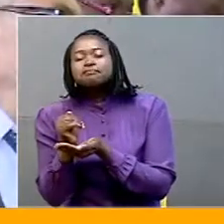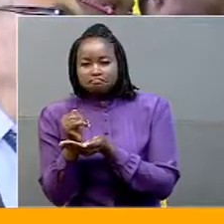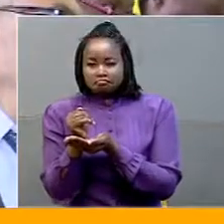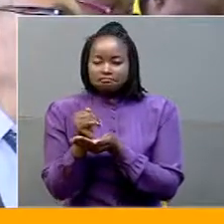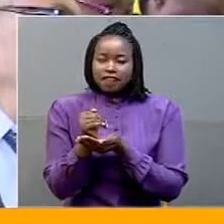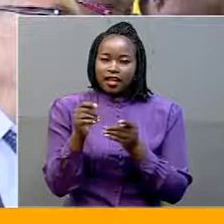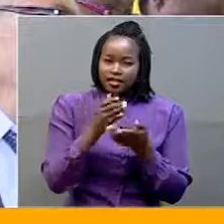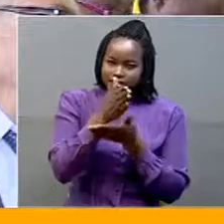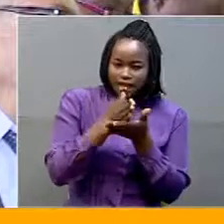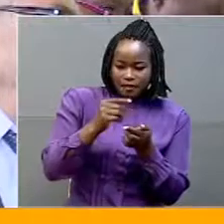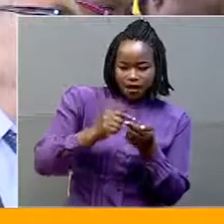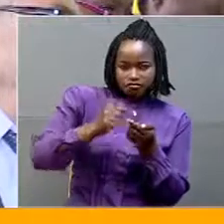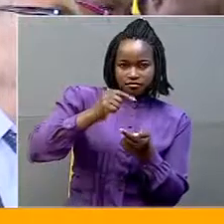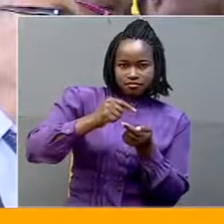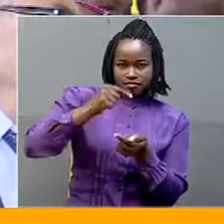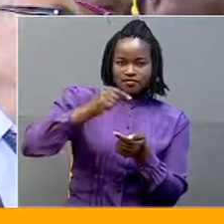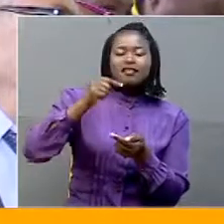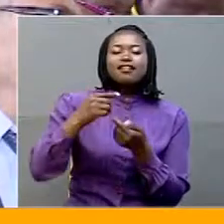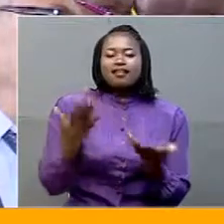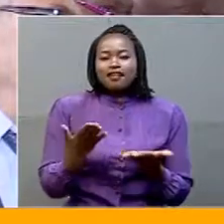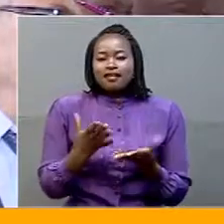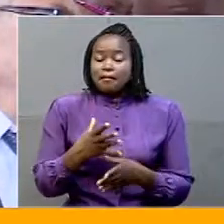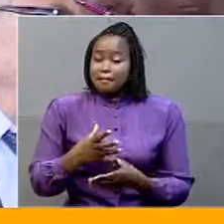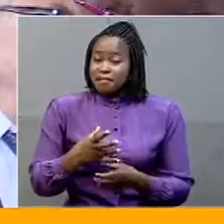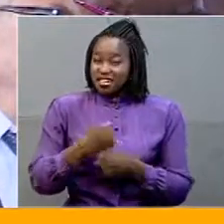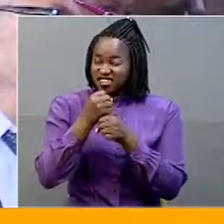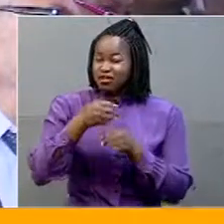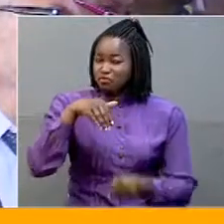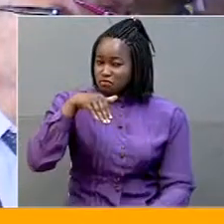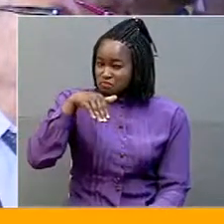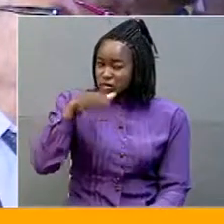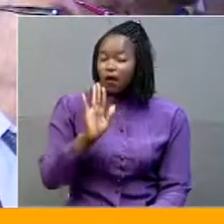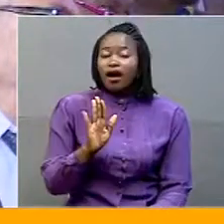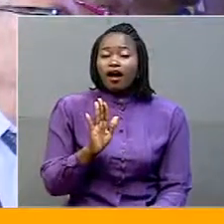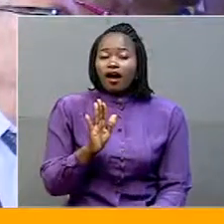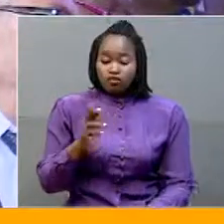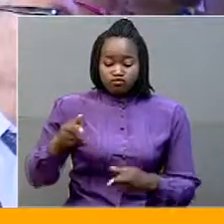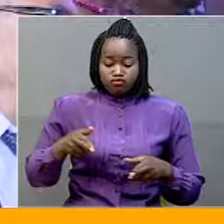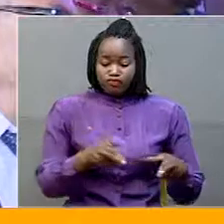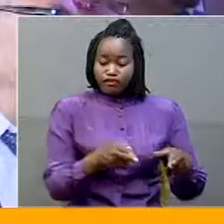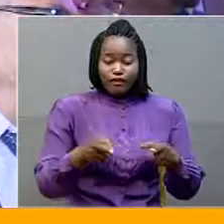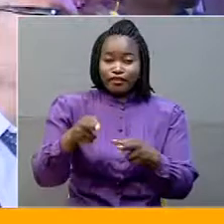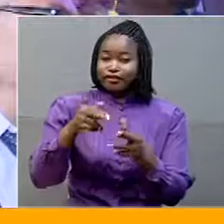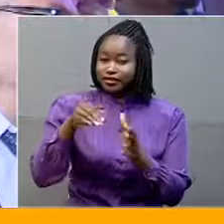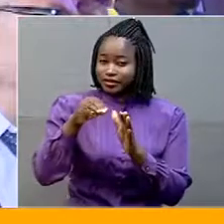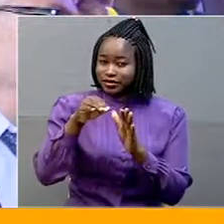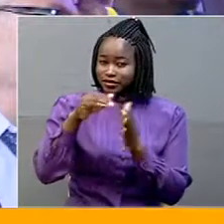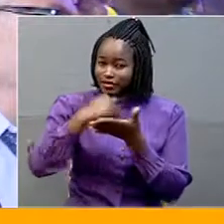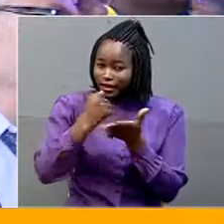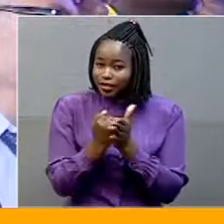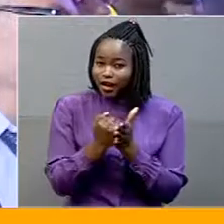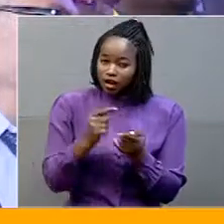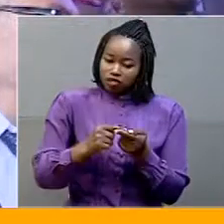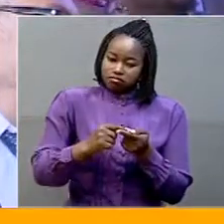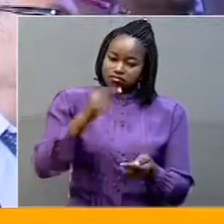others. In particular, we emphasized the road sector and